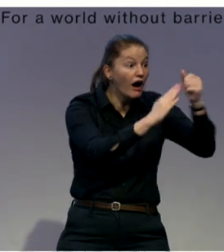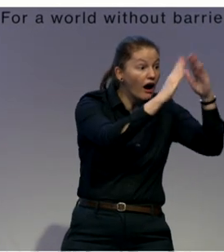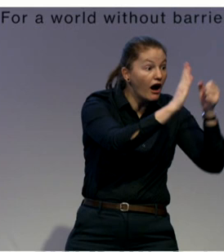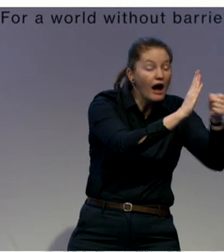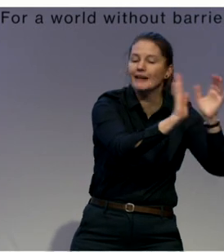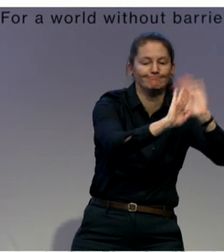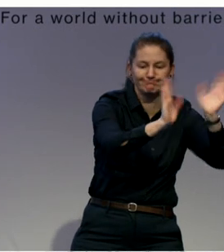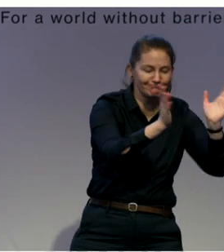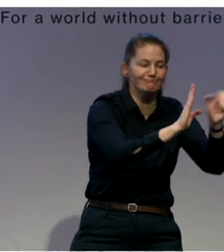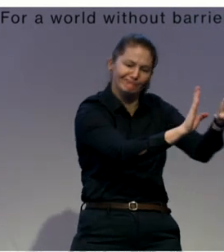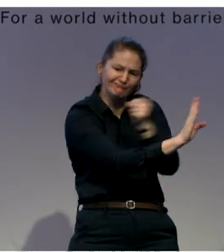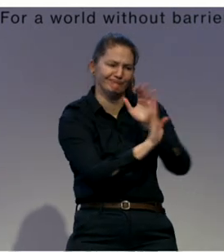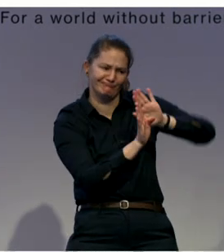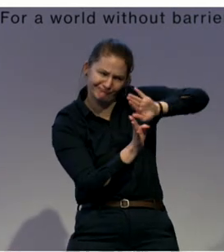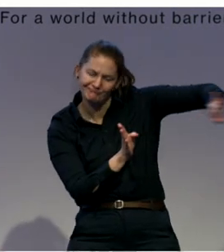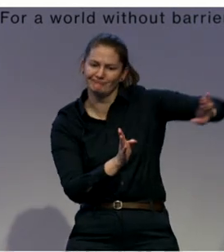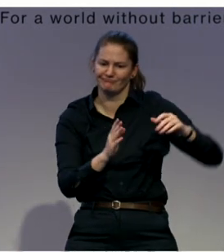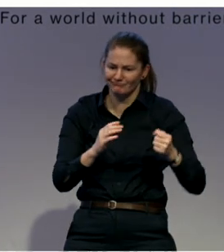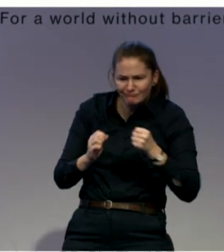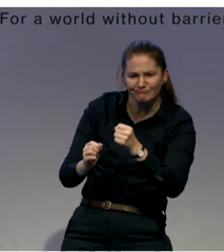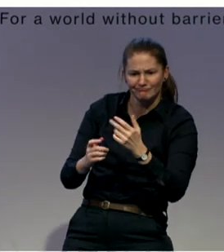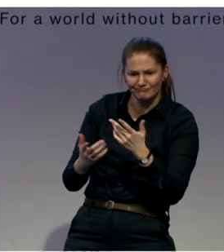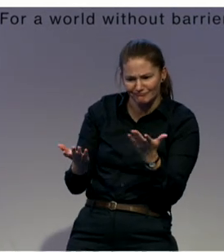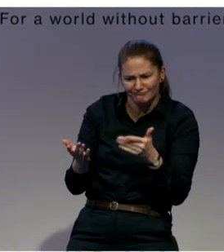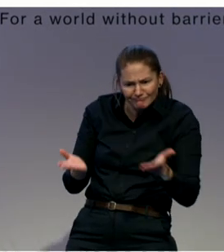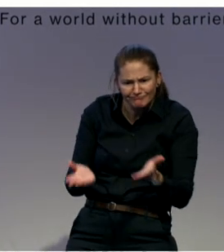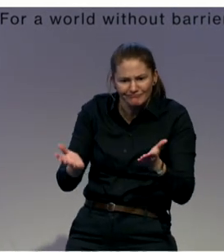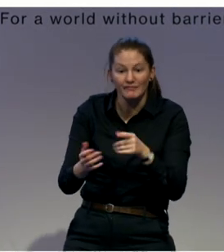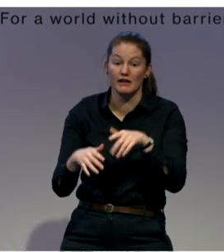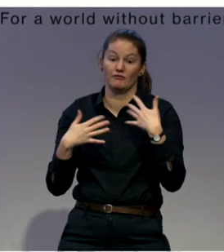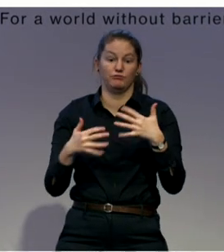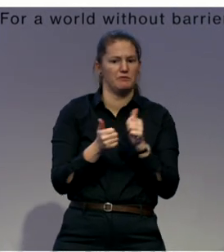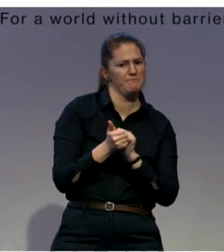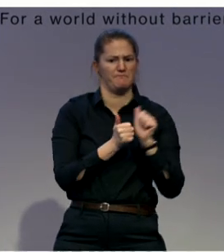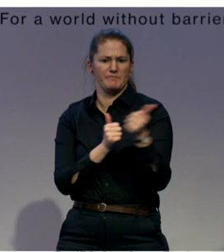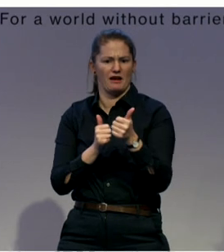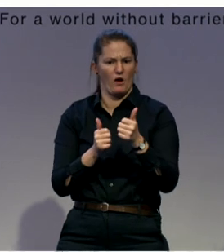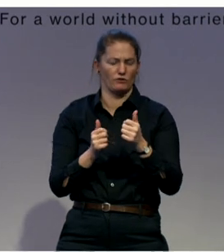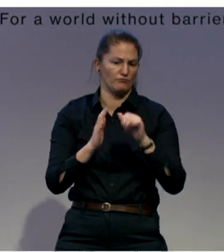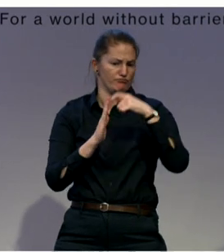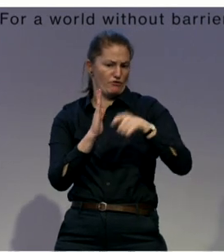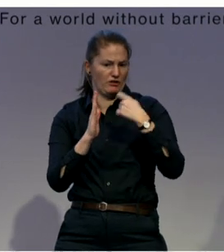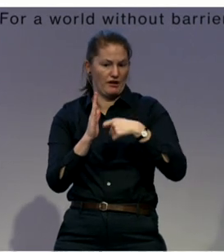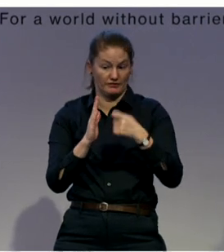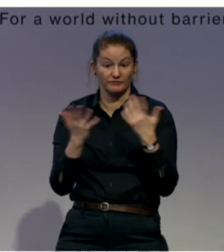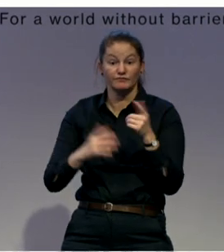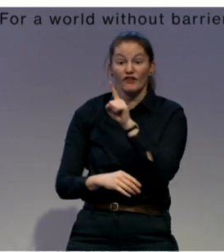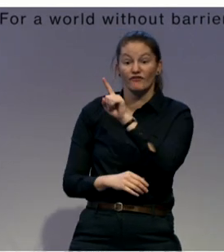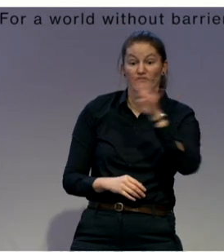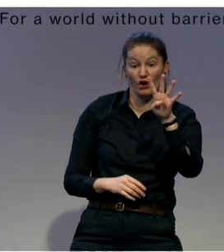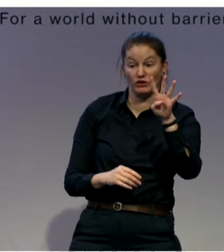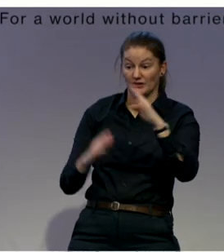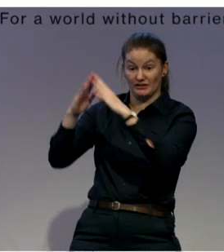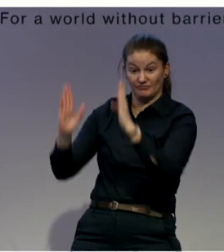services. Fourteen houses have been purchased from donor funds. But after a